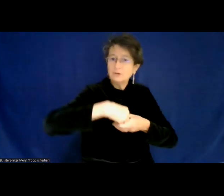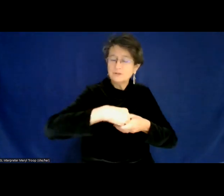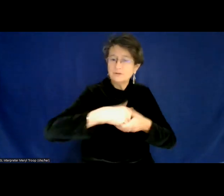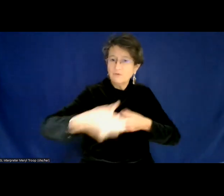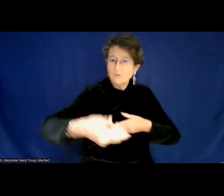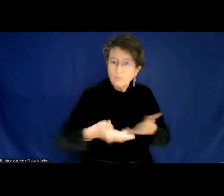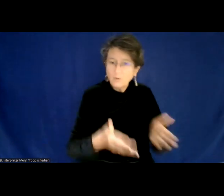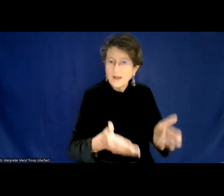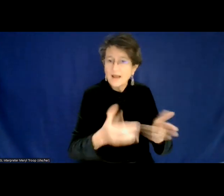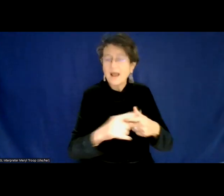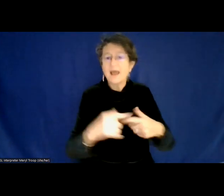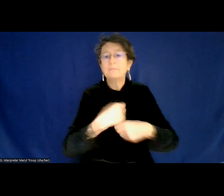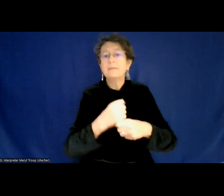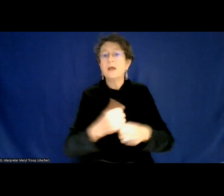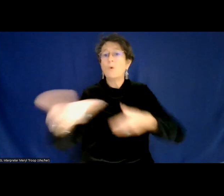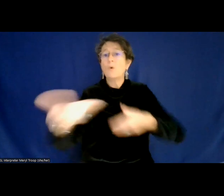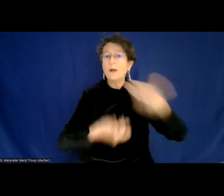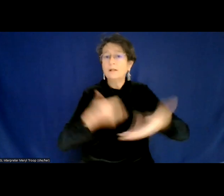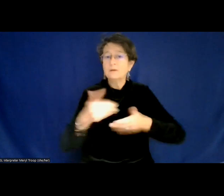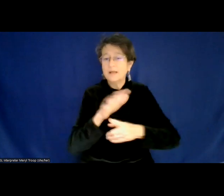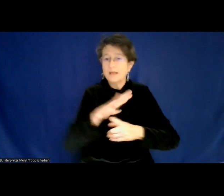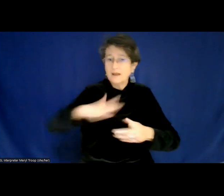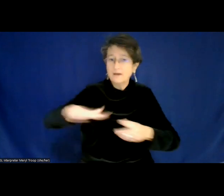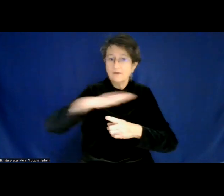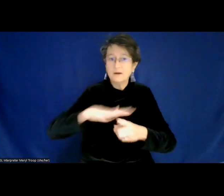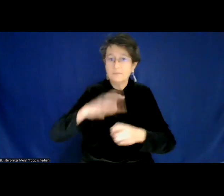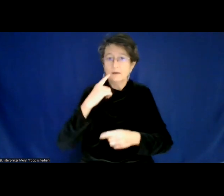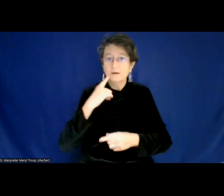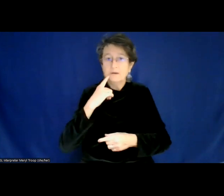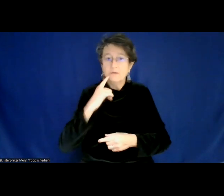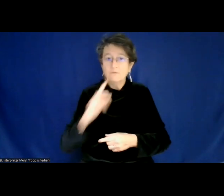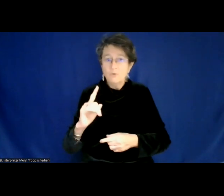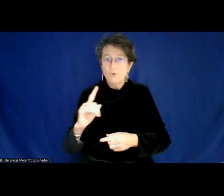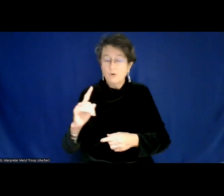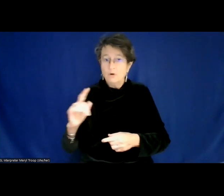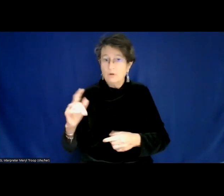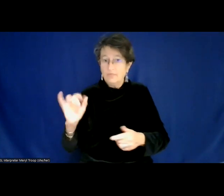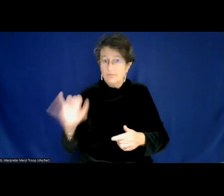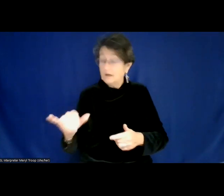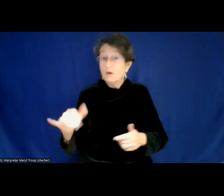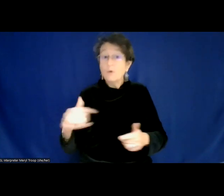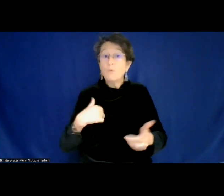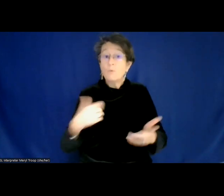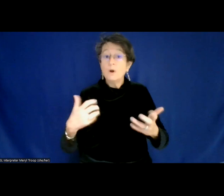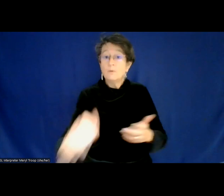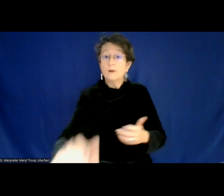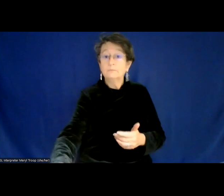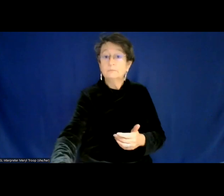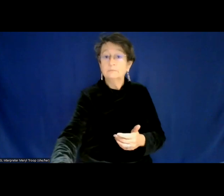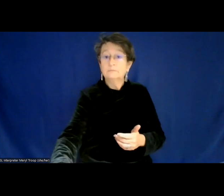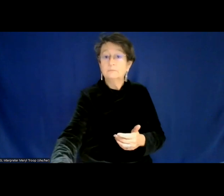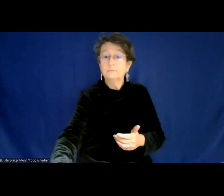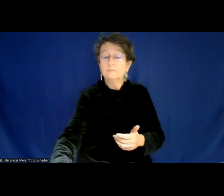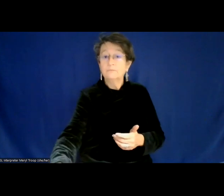environment for gender diversity, both professionally and personally. The first person we're going to hear from is a